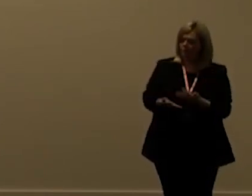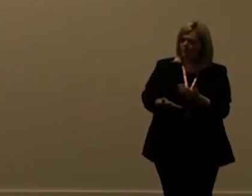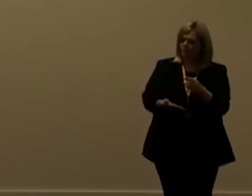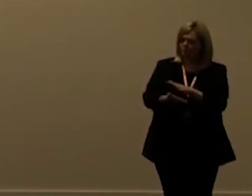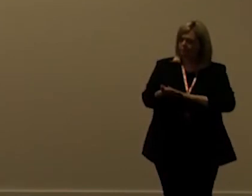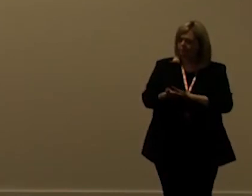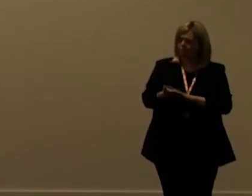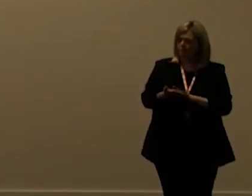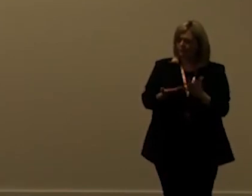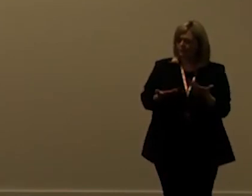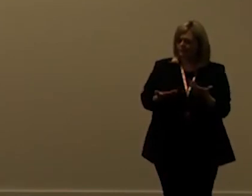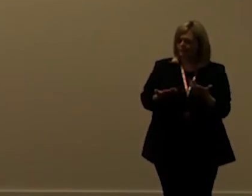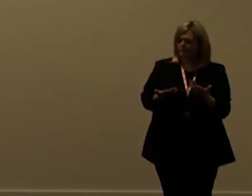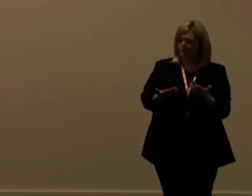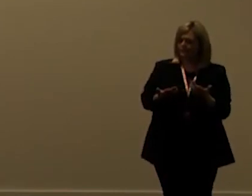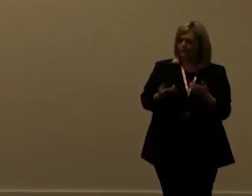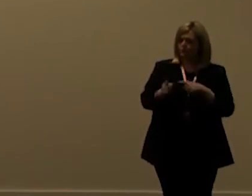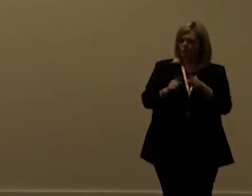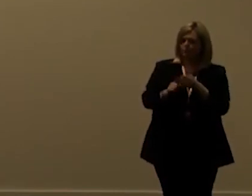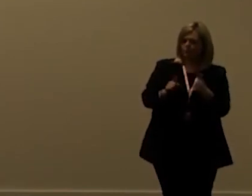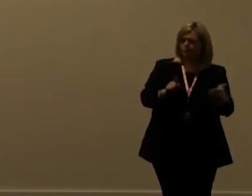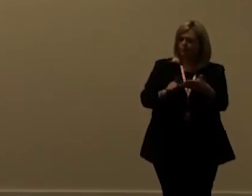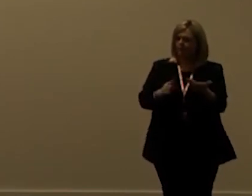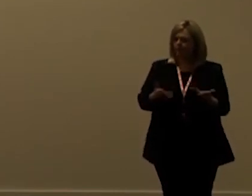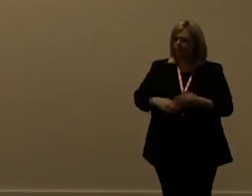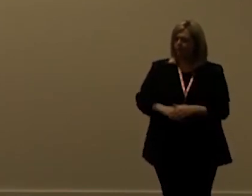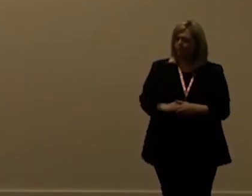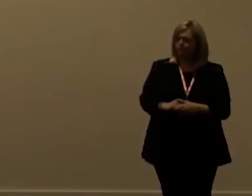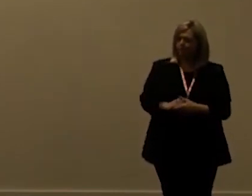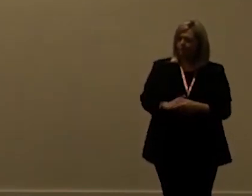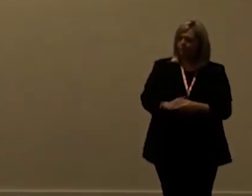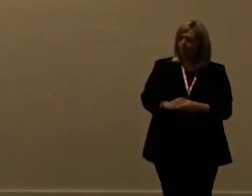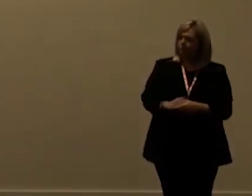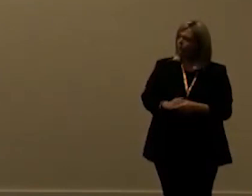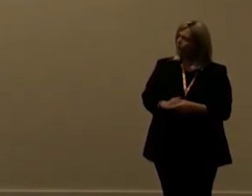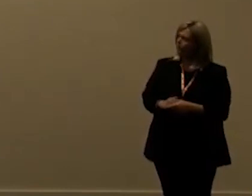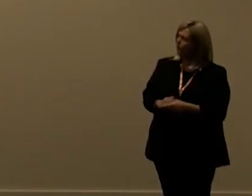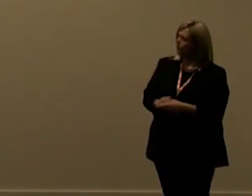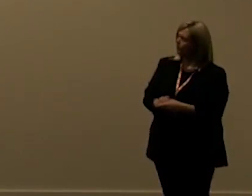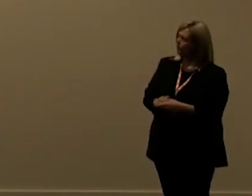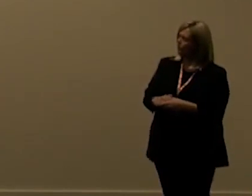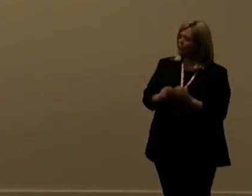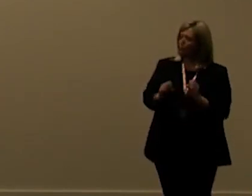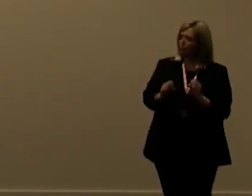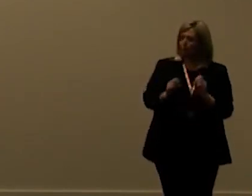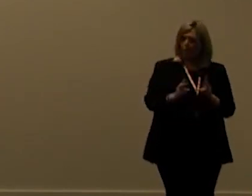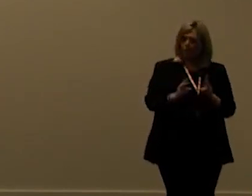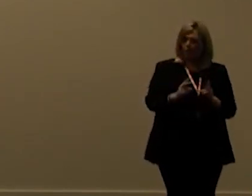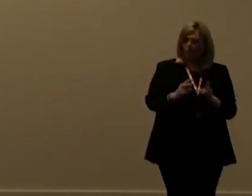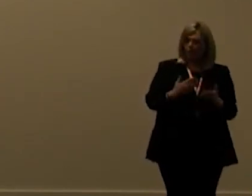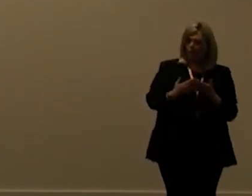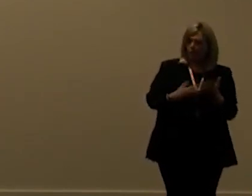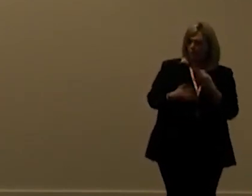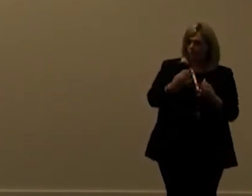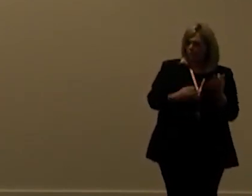of of of sort of bypassing that a bit anyway okay any more